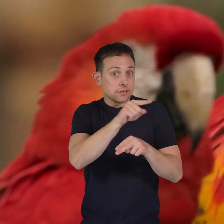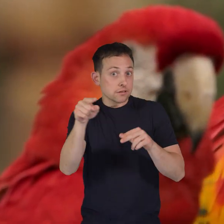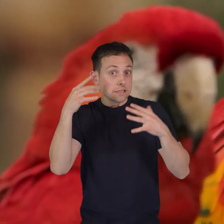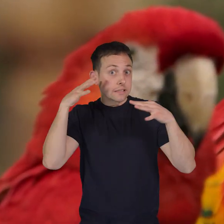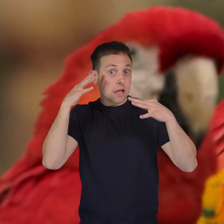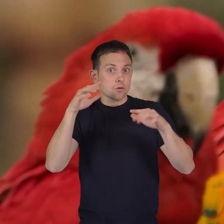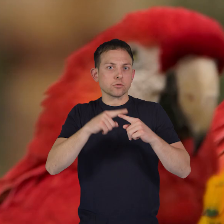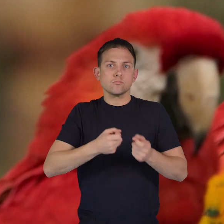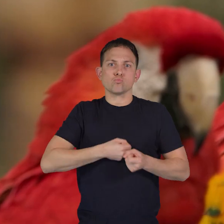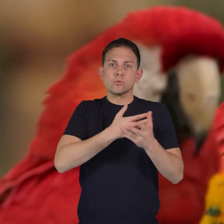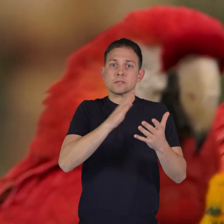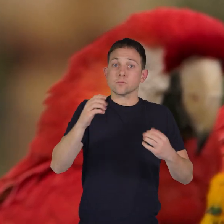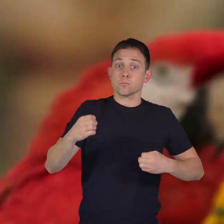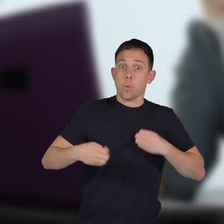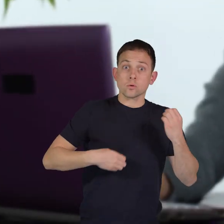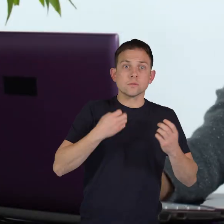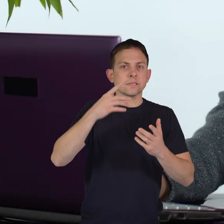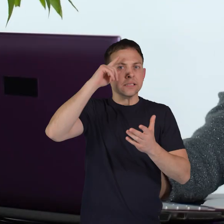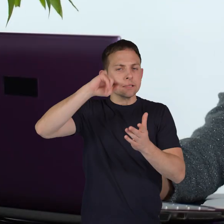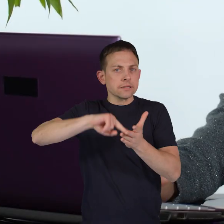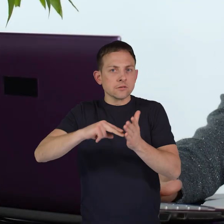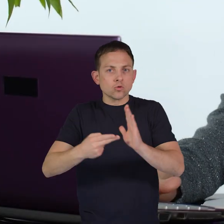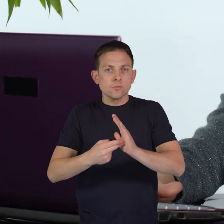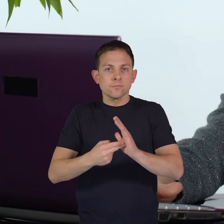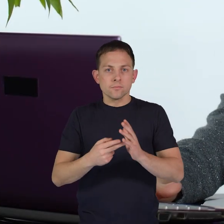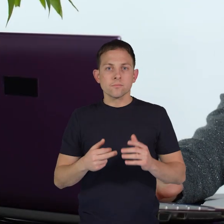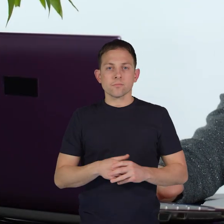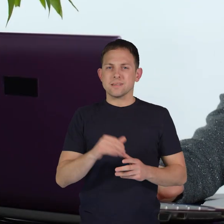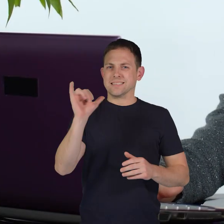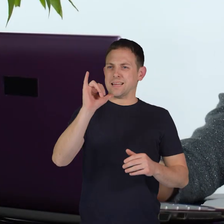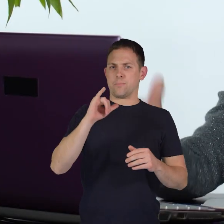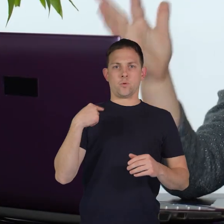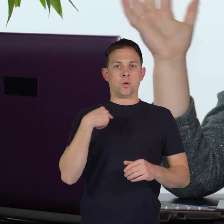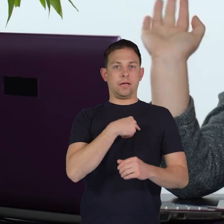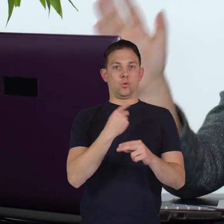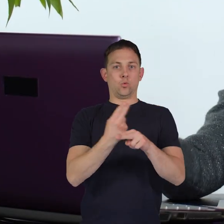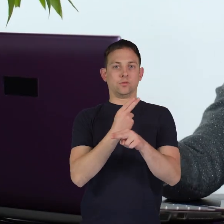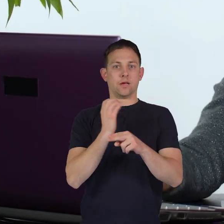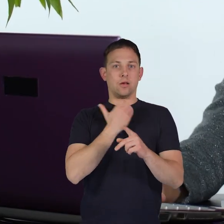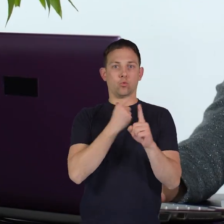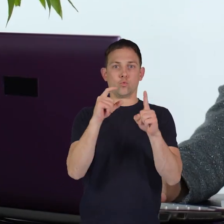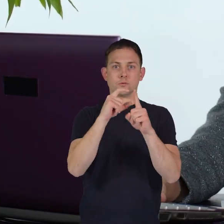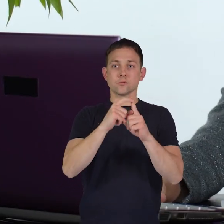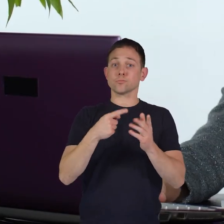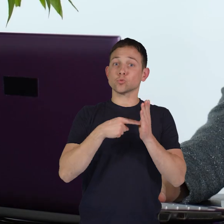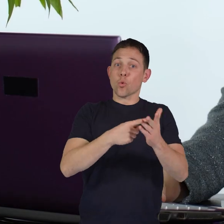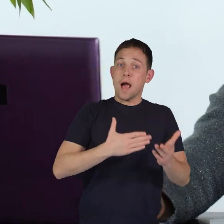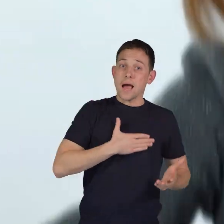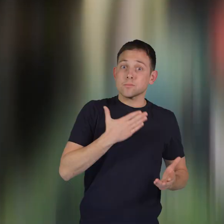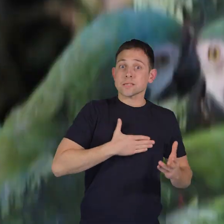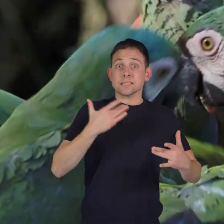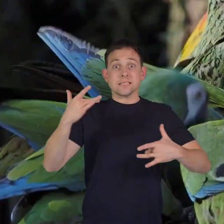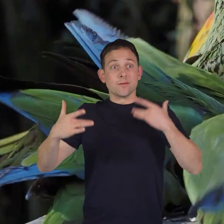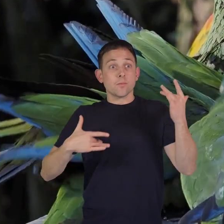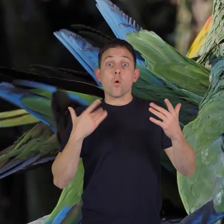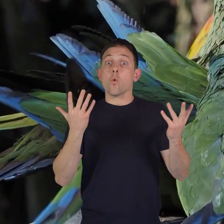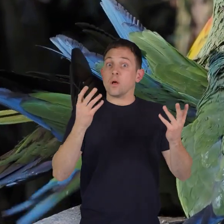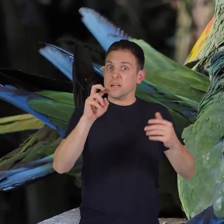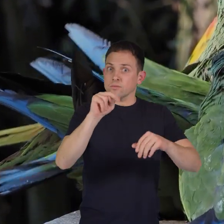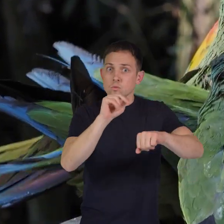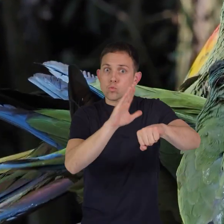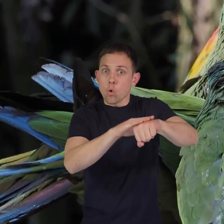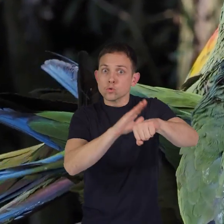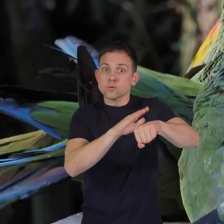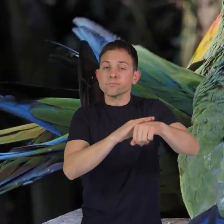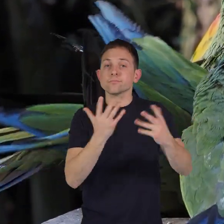their emotions and intentions. Just like we use words to show happiness, excitement, or even warnings, parrots use